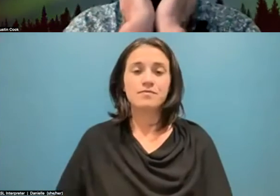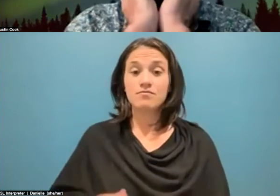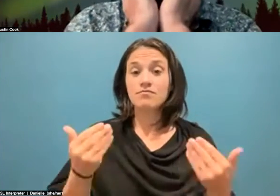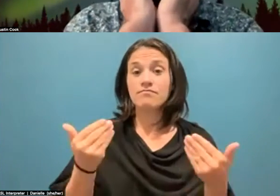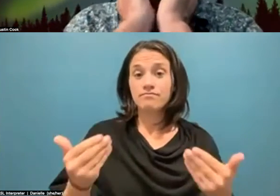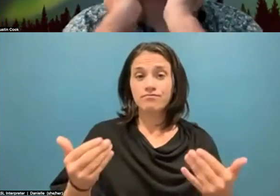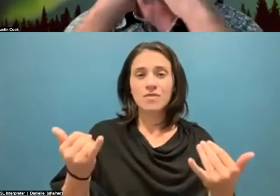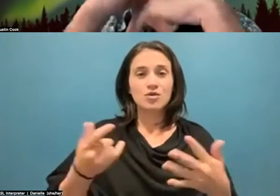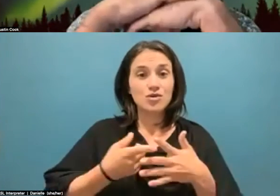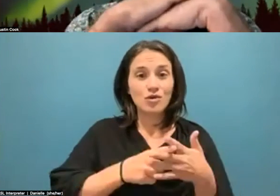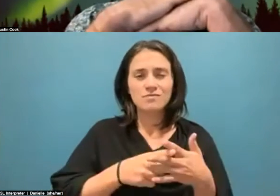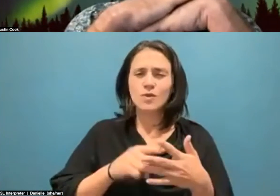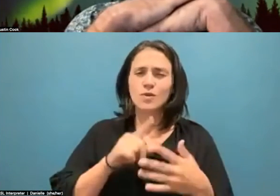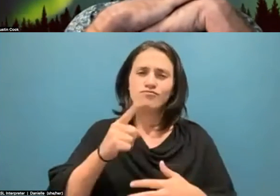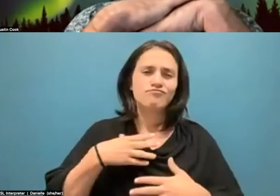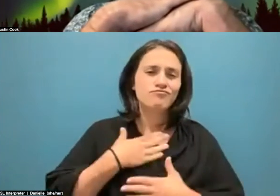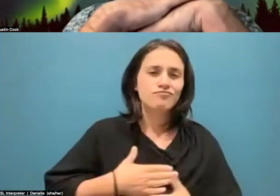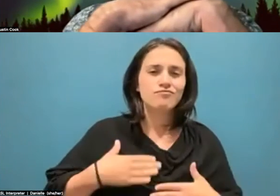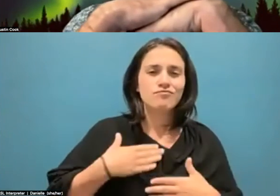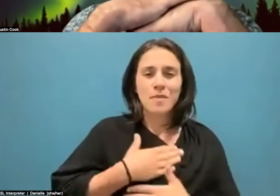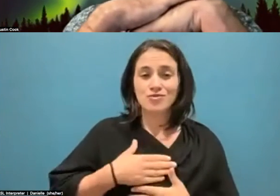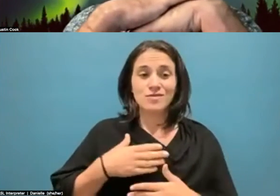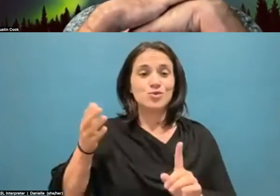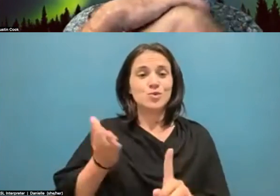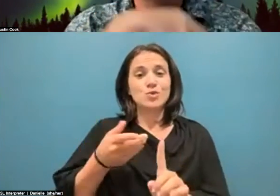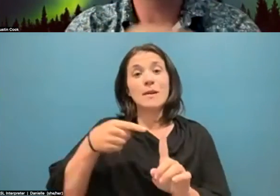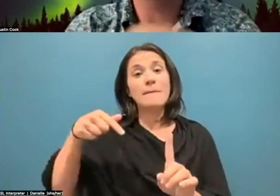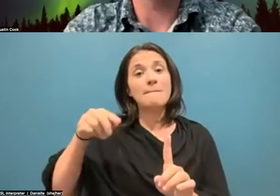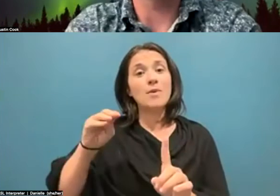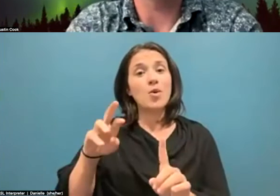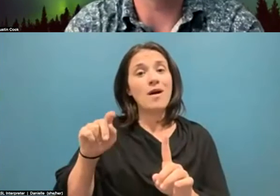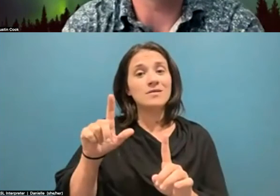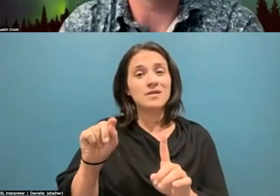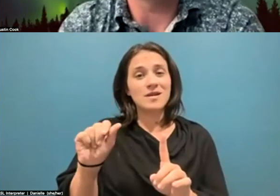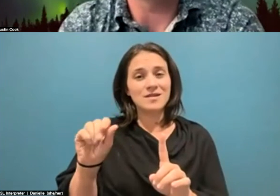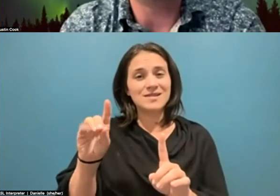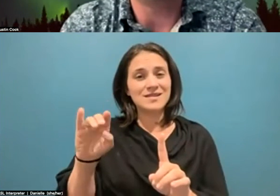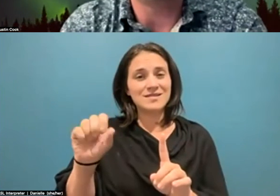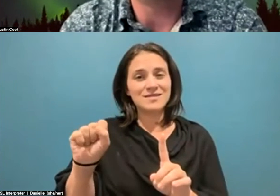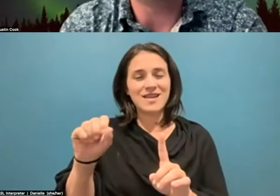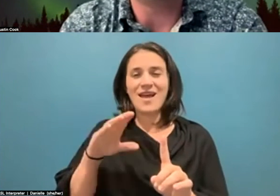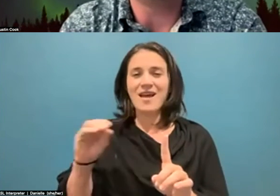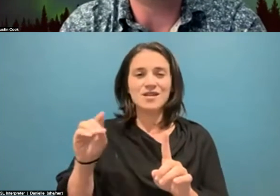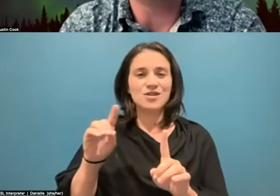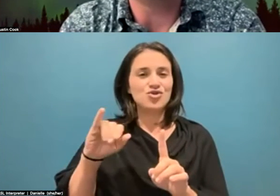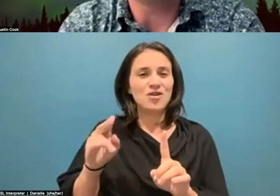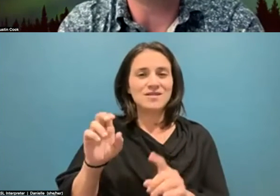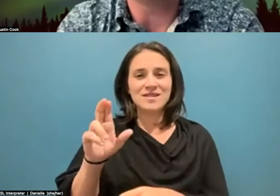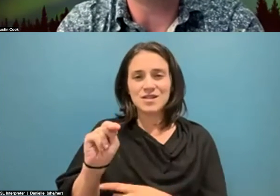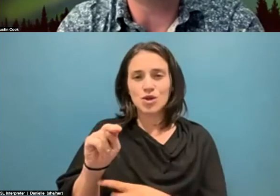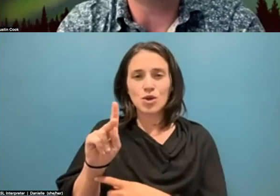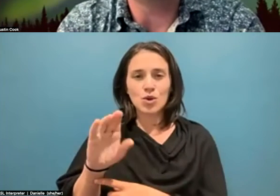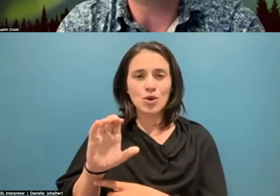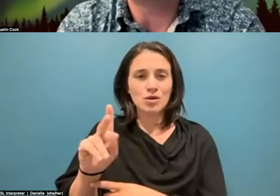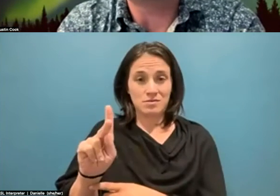It is my great pleasure to introduce Marquetta Dickens and Justin Cook in a moderated conversation on how community